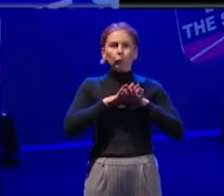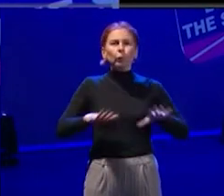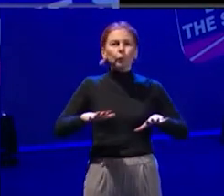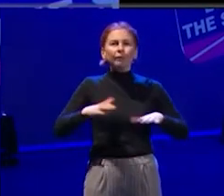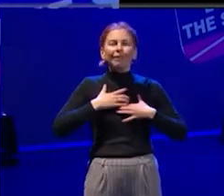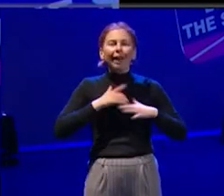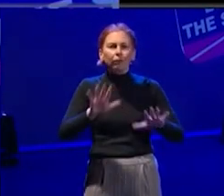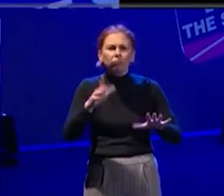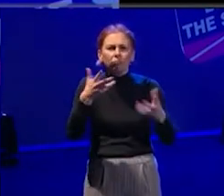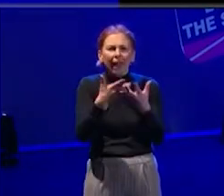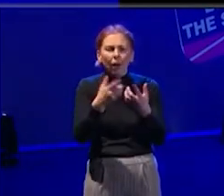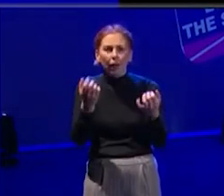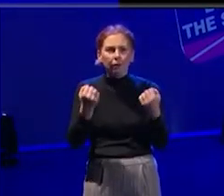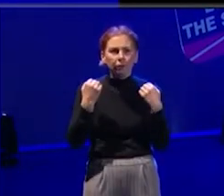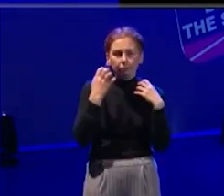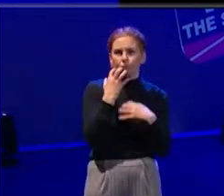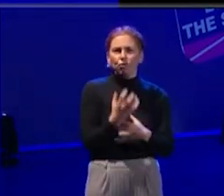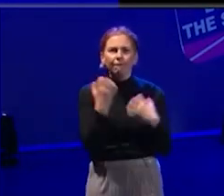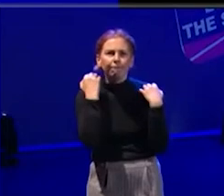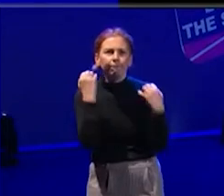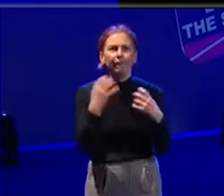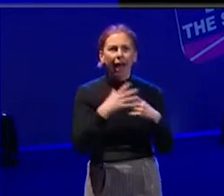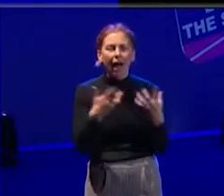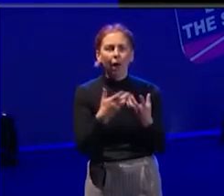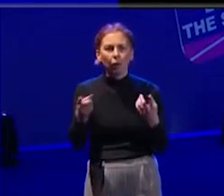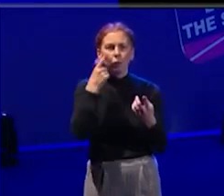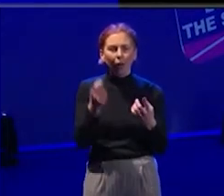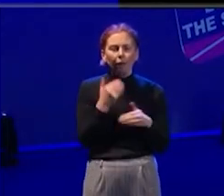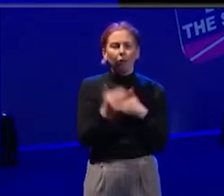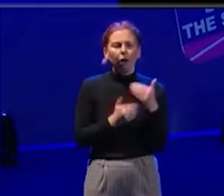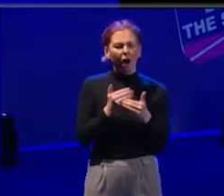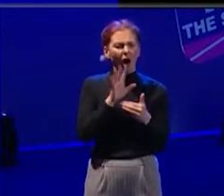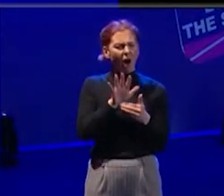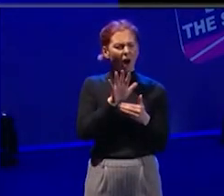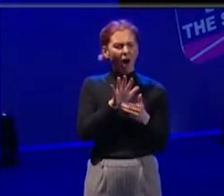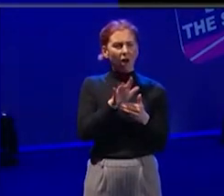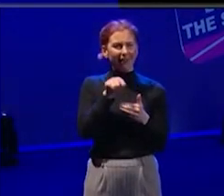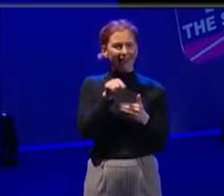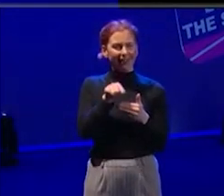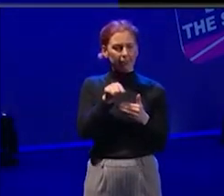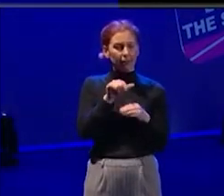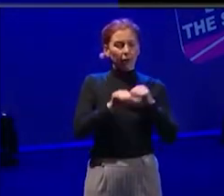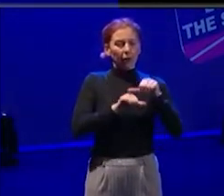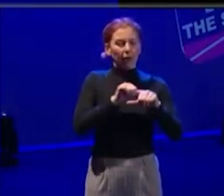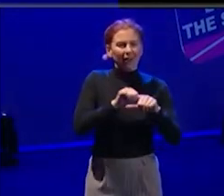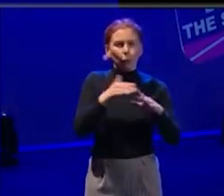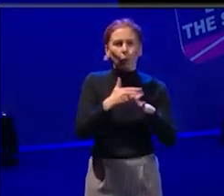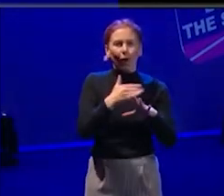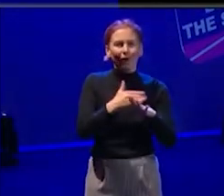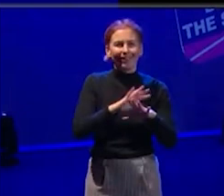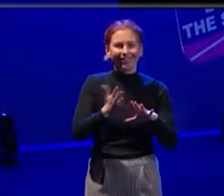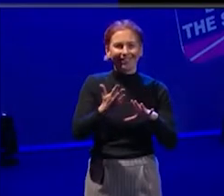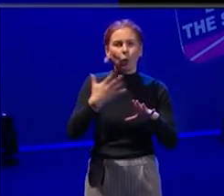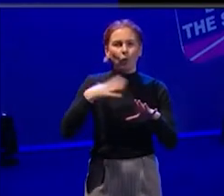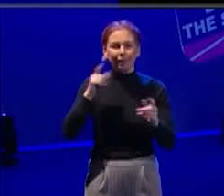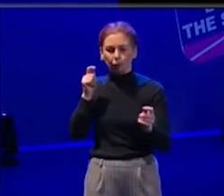quite what we wanted it to be, or it's not moving in the right direction, or our participants don't feel like it's quite what they want it to be. So can